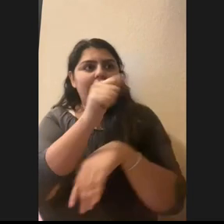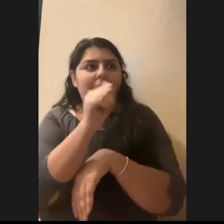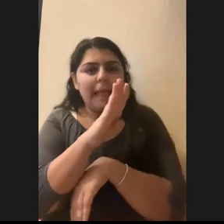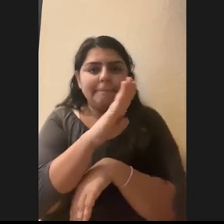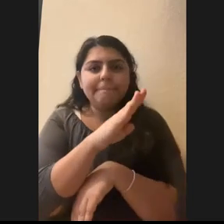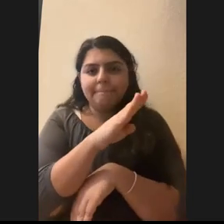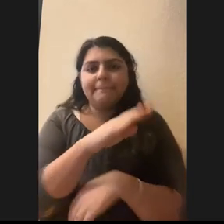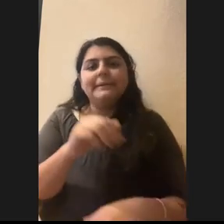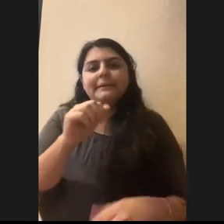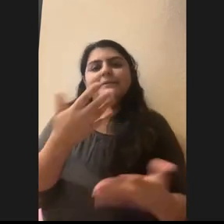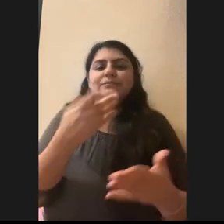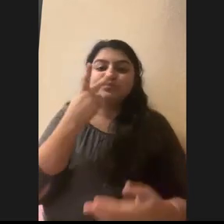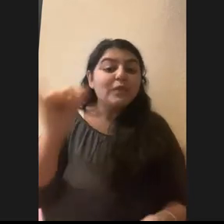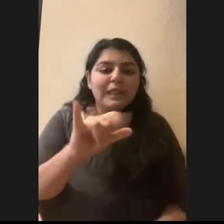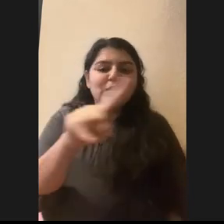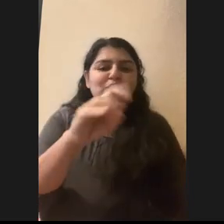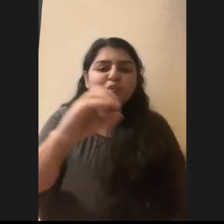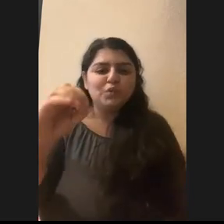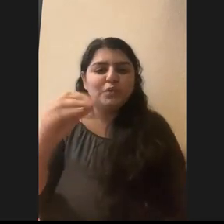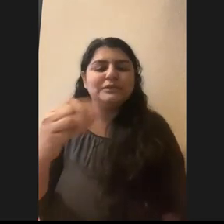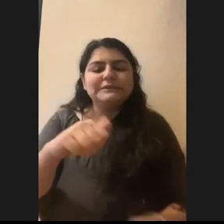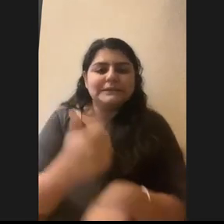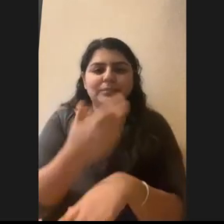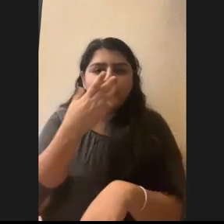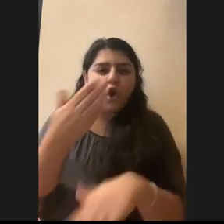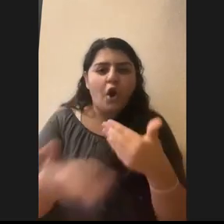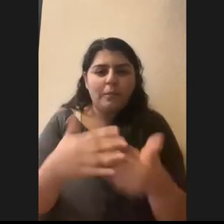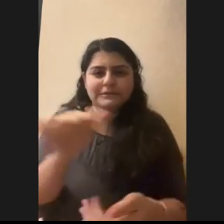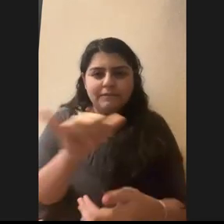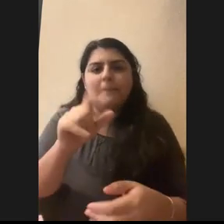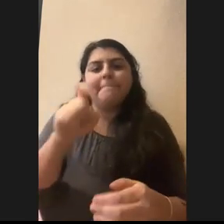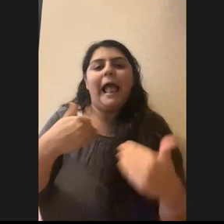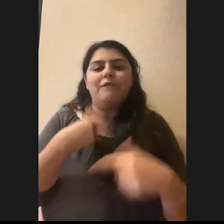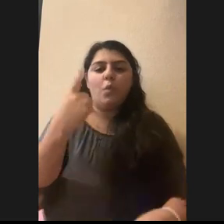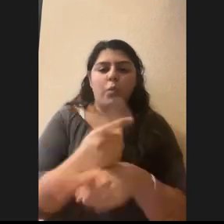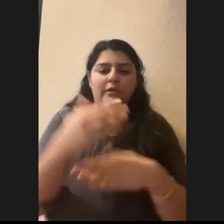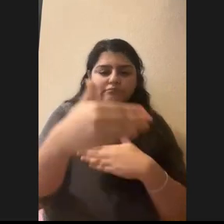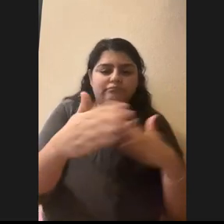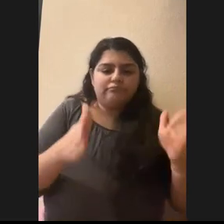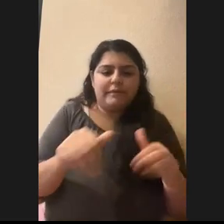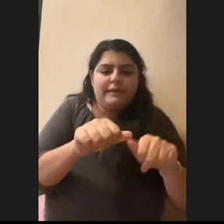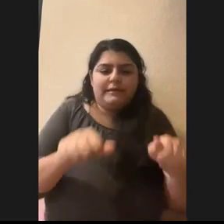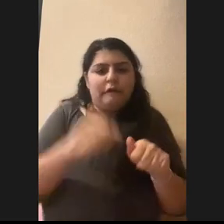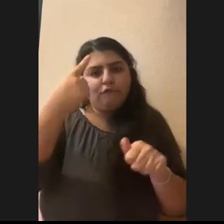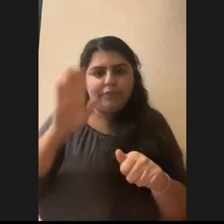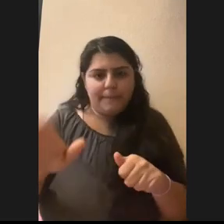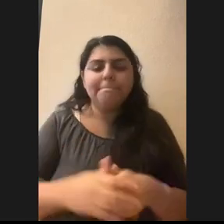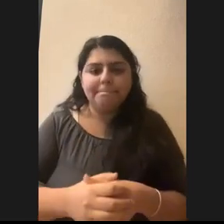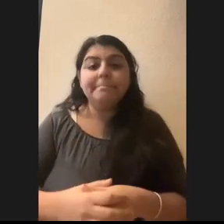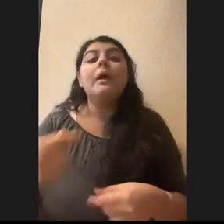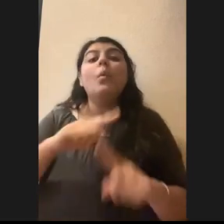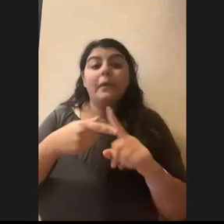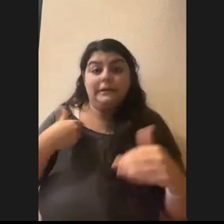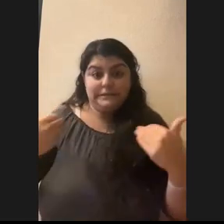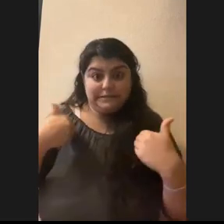be similar to a zoo setup or something, you know, they have to have the right enclosure, but people do that. when I was younger, I did